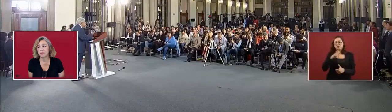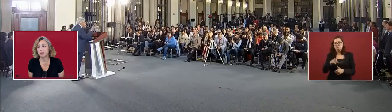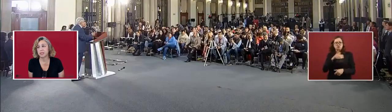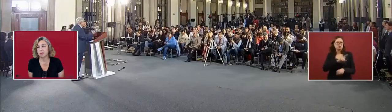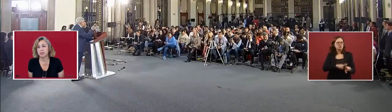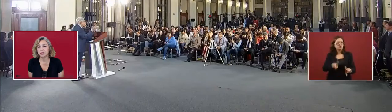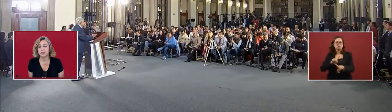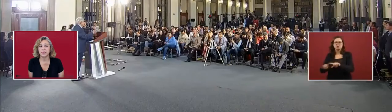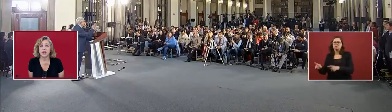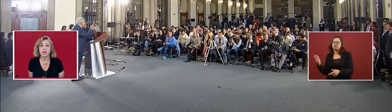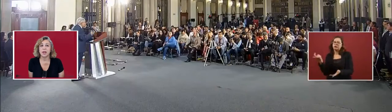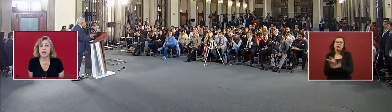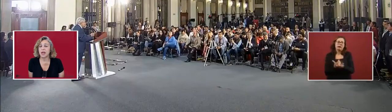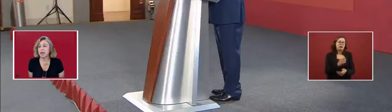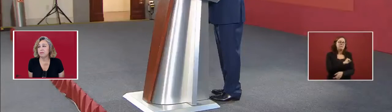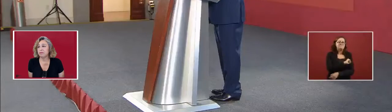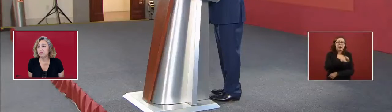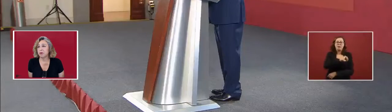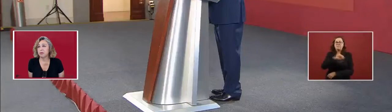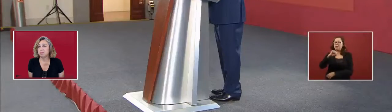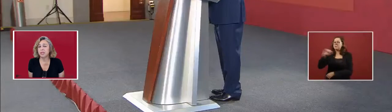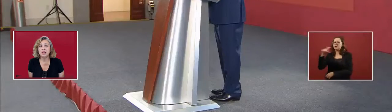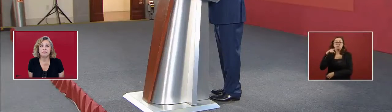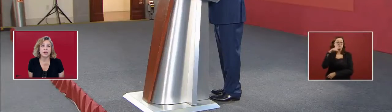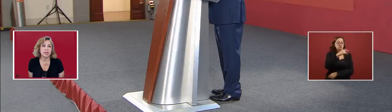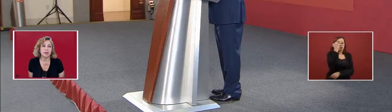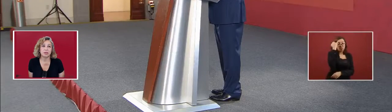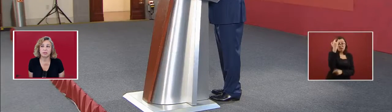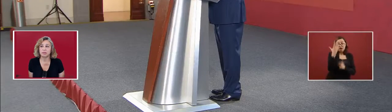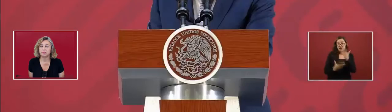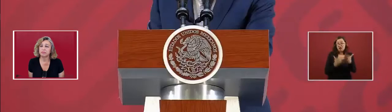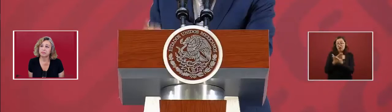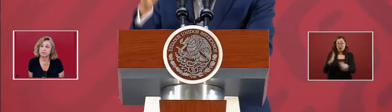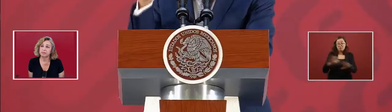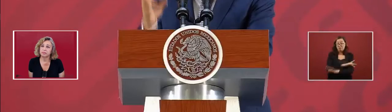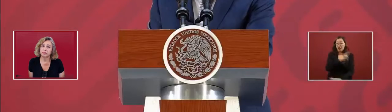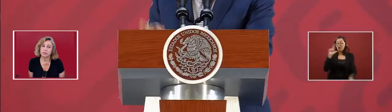combustibles. A complete failure.